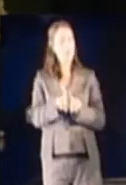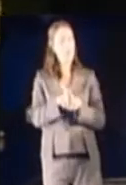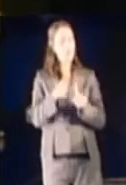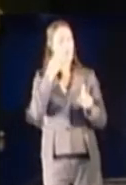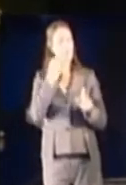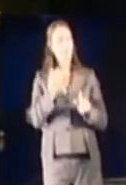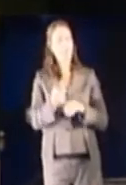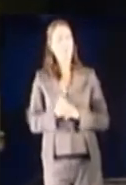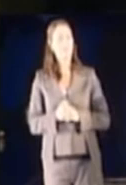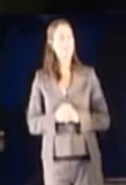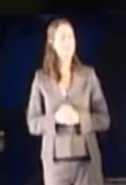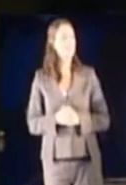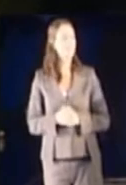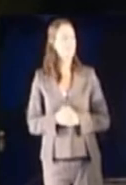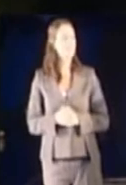have a little sing-song.